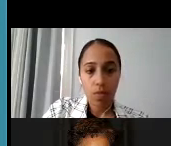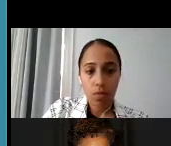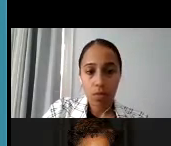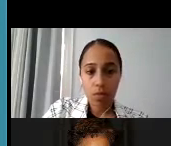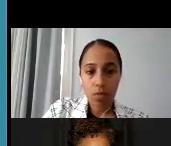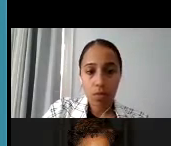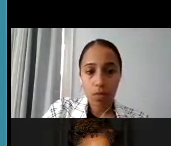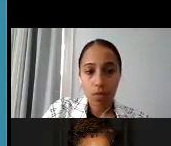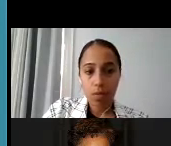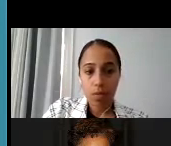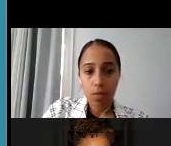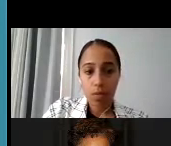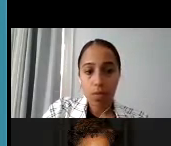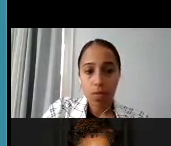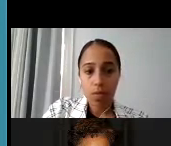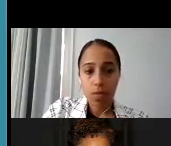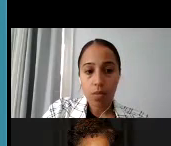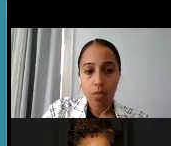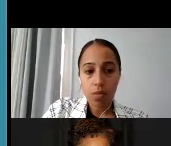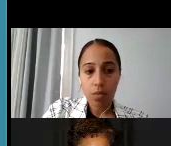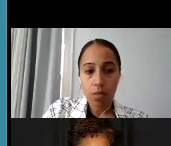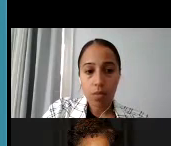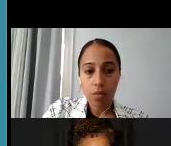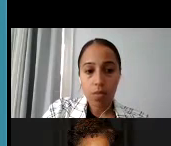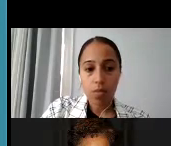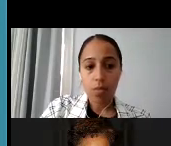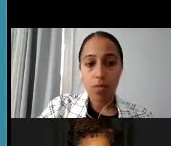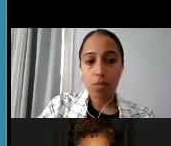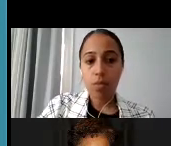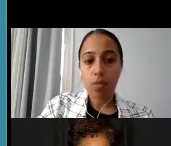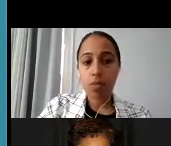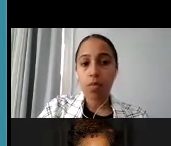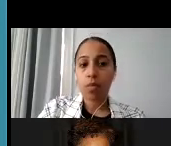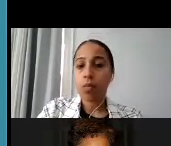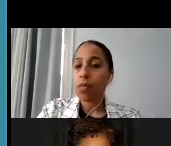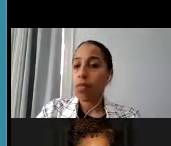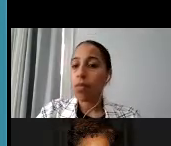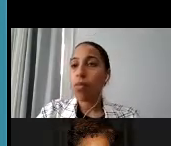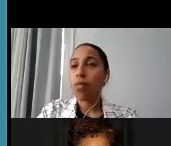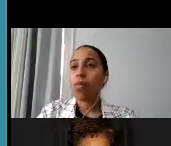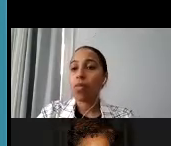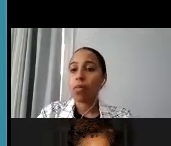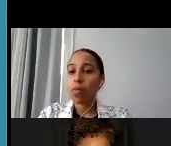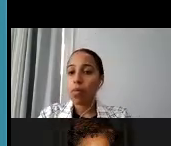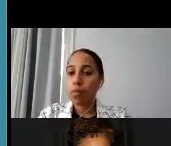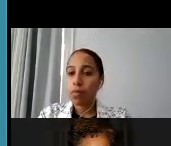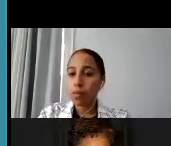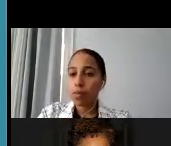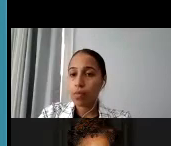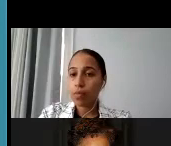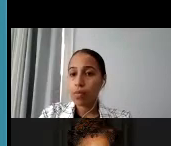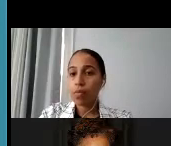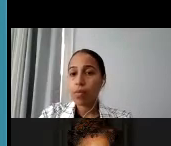difference? The second issue, does the income criteria adequately include white